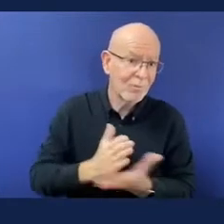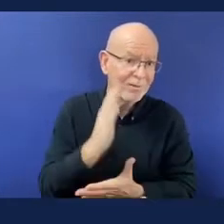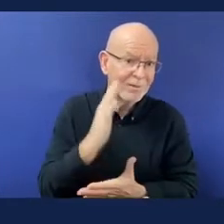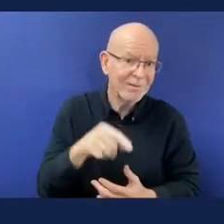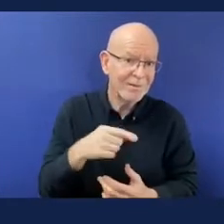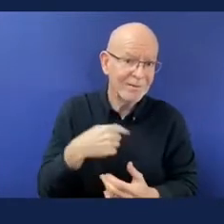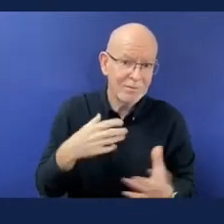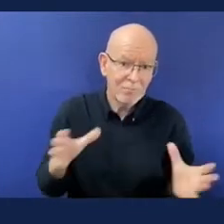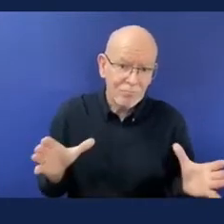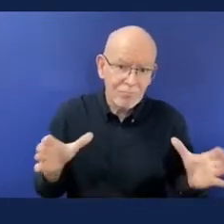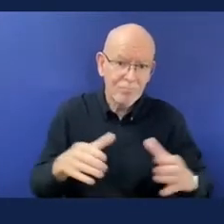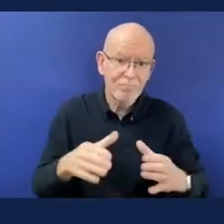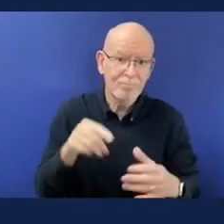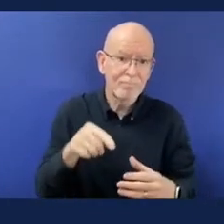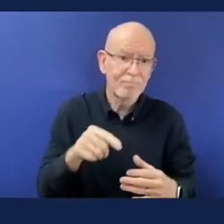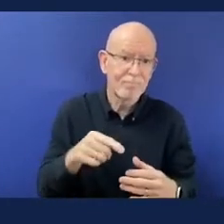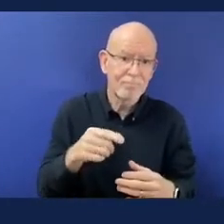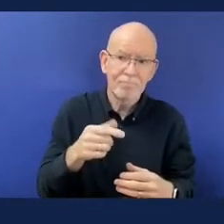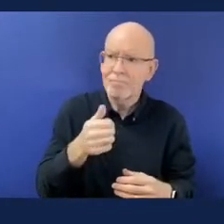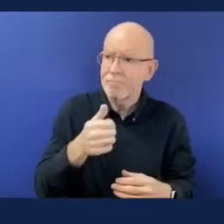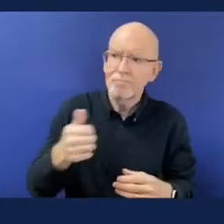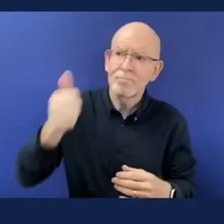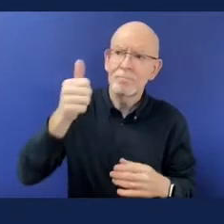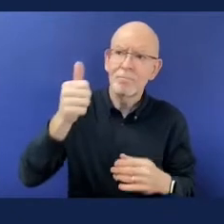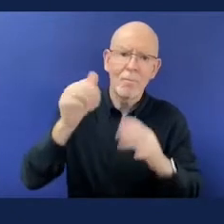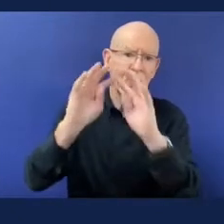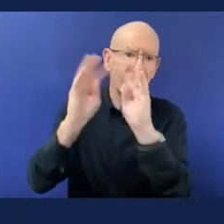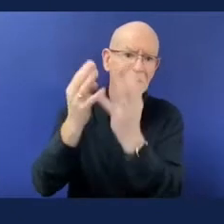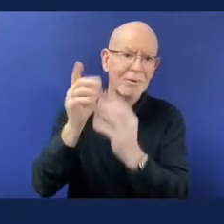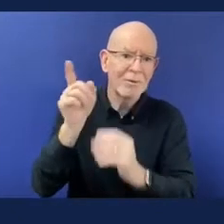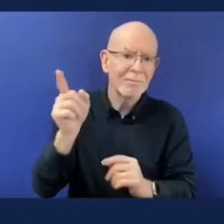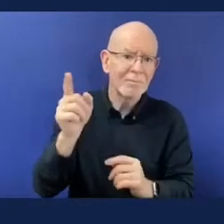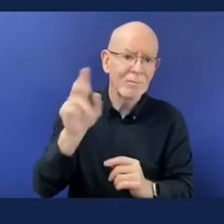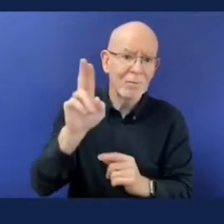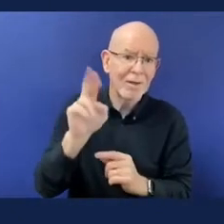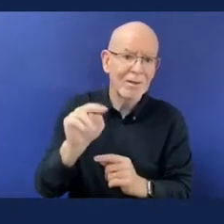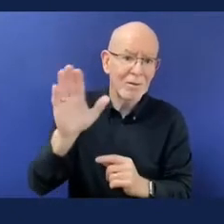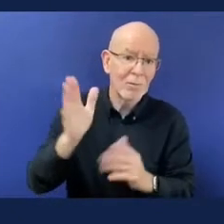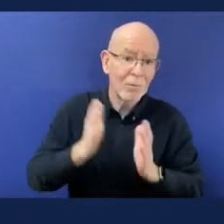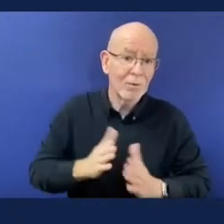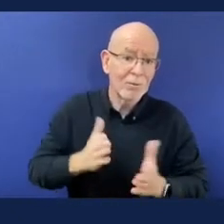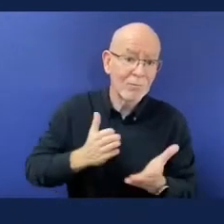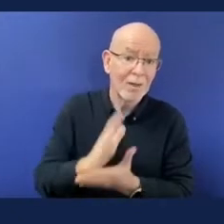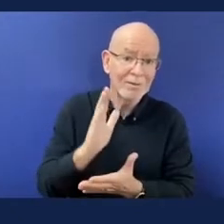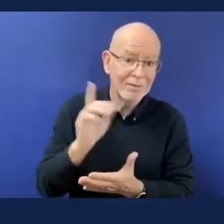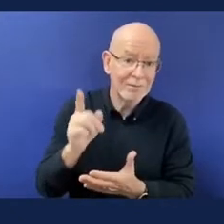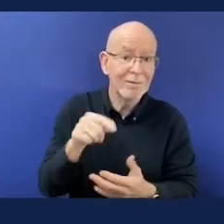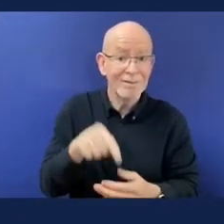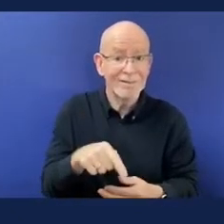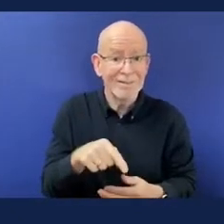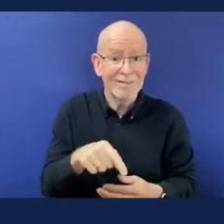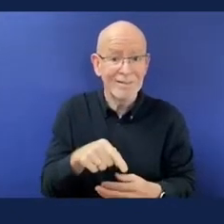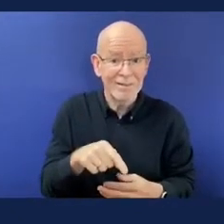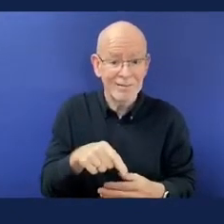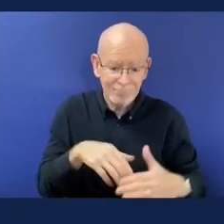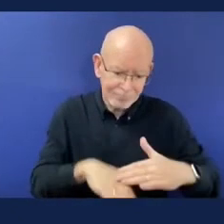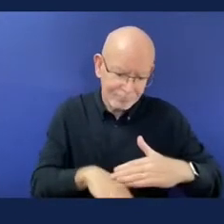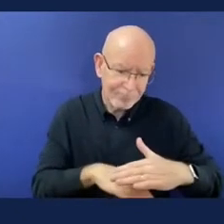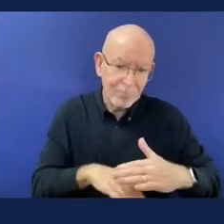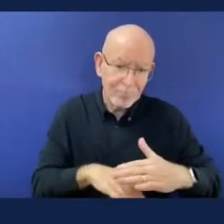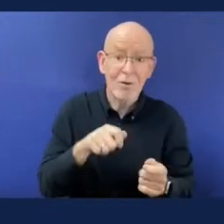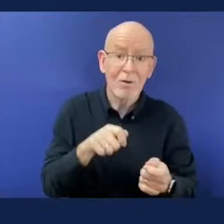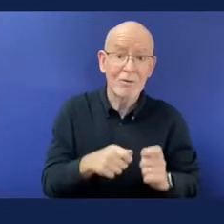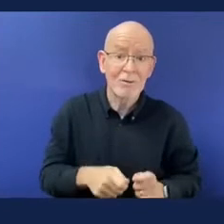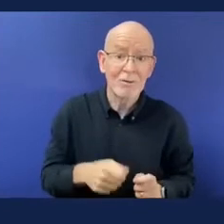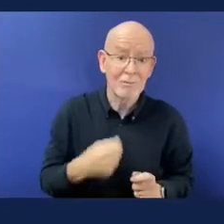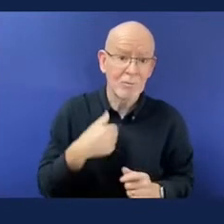of the Tokyo Paralympic Games because we knew that the world would start to be focusing on disability rights and working with one of our